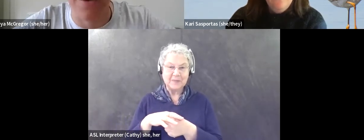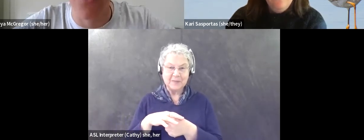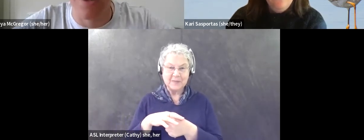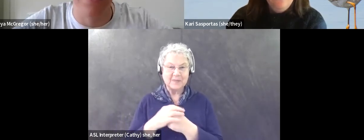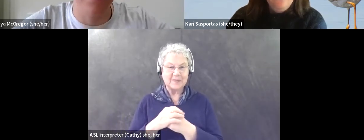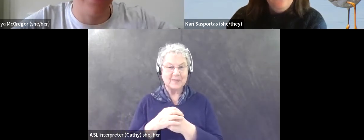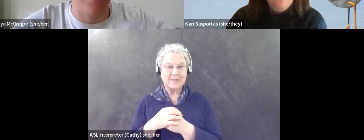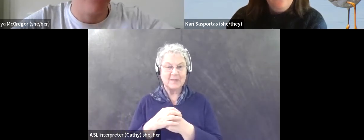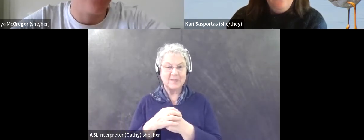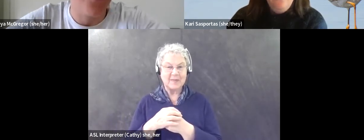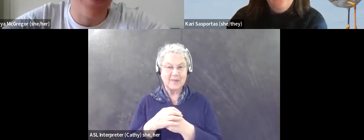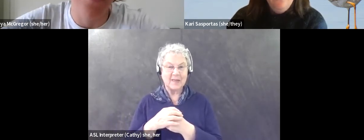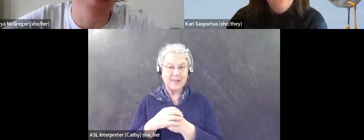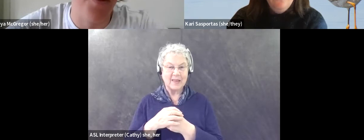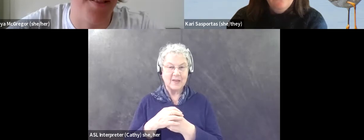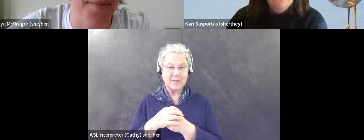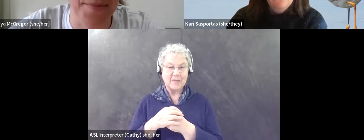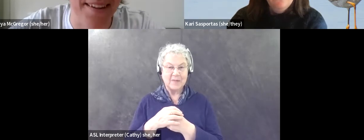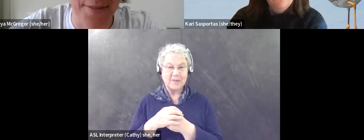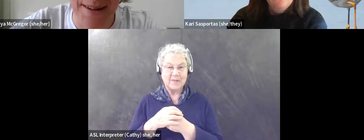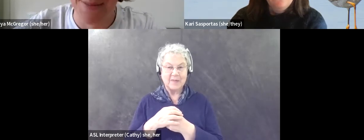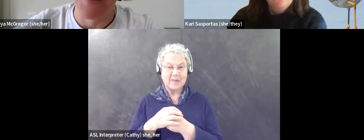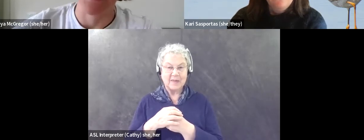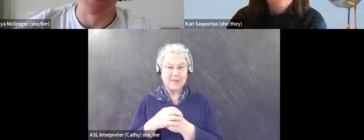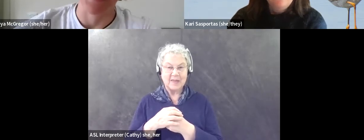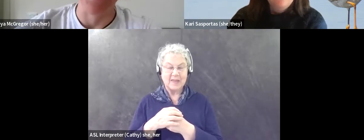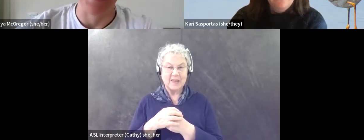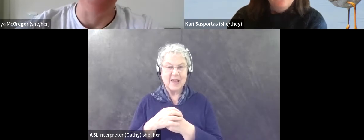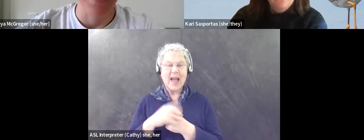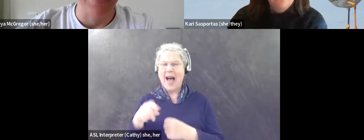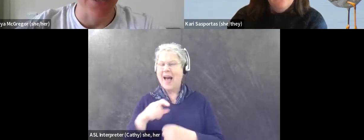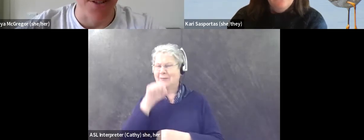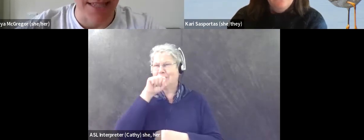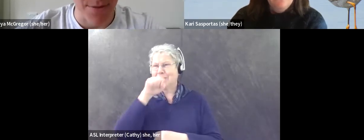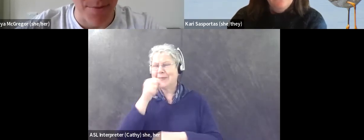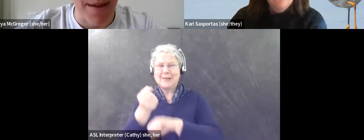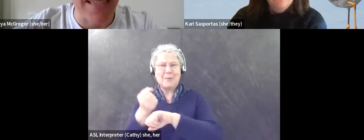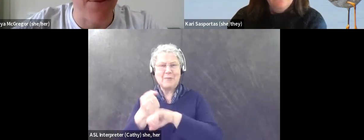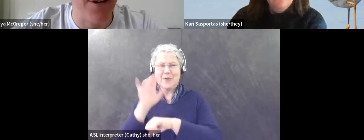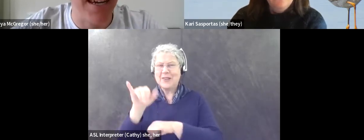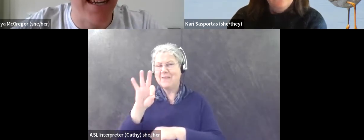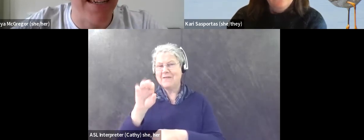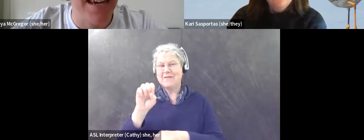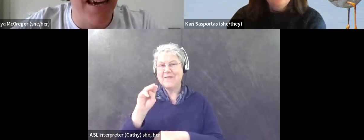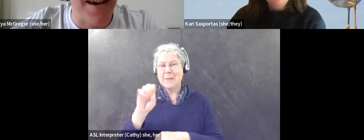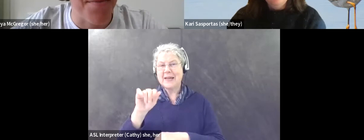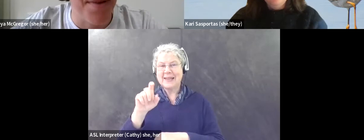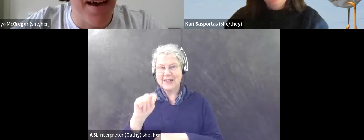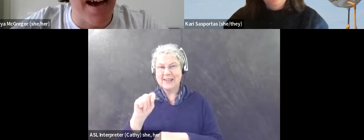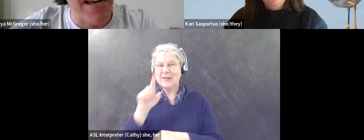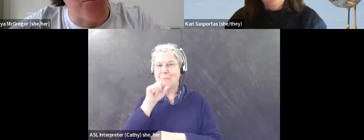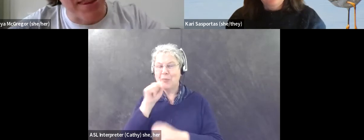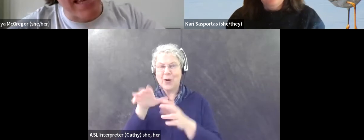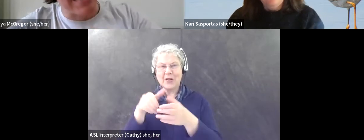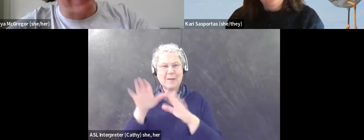Yeah, right. Yeah. And the feminist bird club, I'm such a fan of the feminist bird club. Um, they do some amazing work and, um,